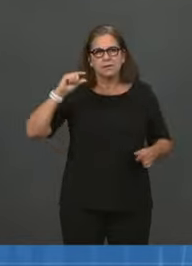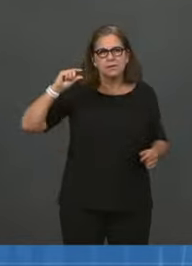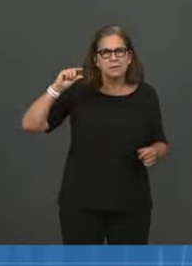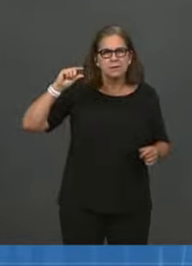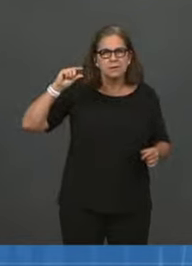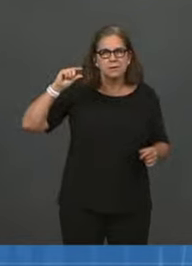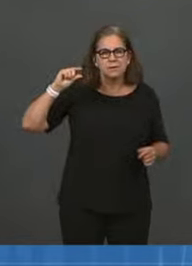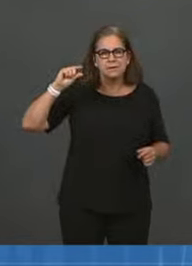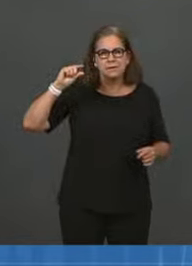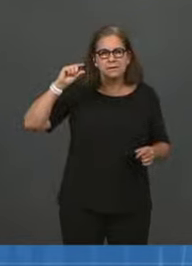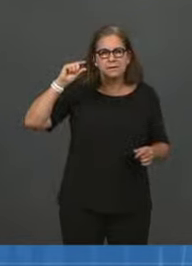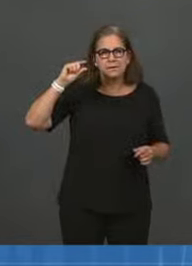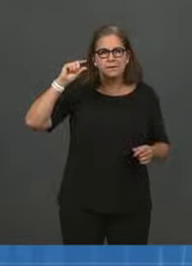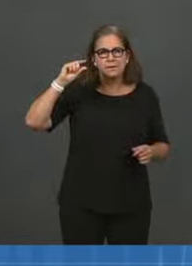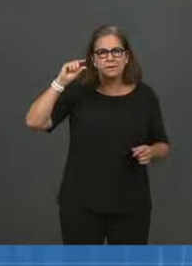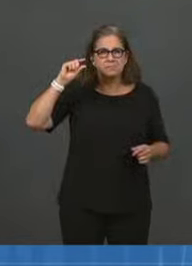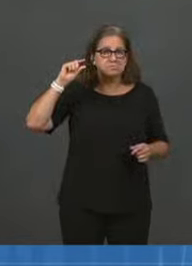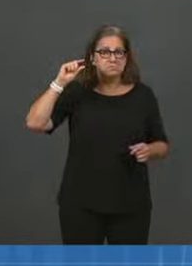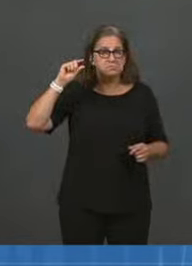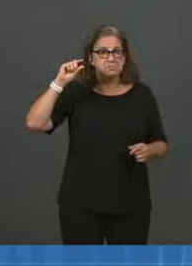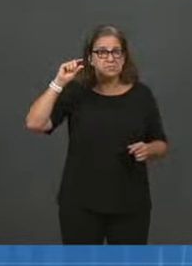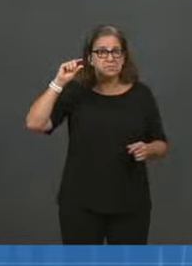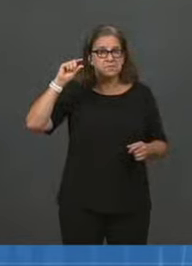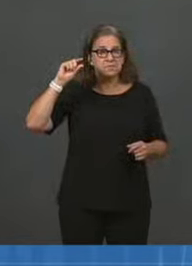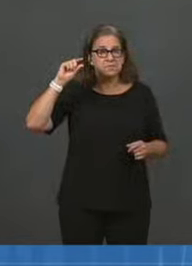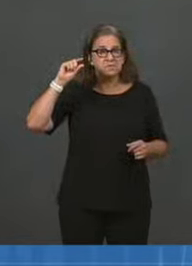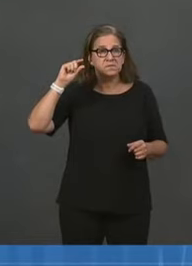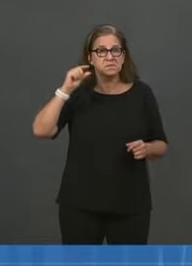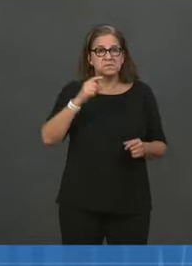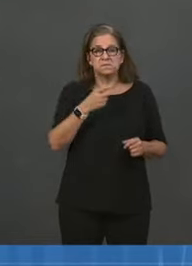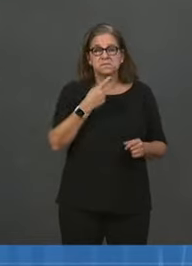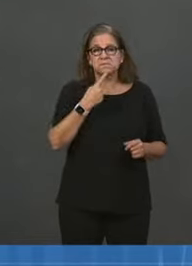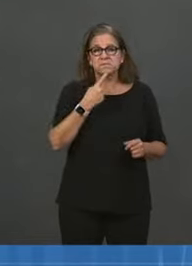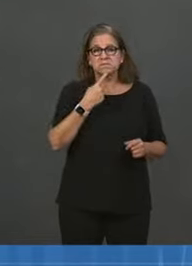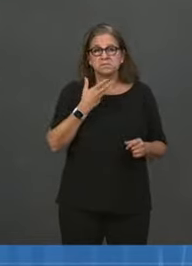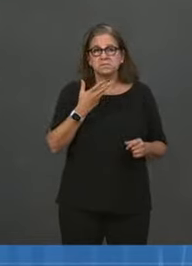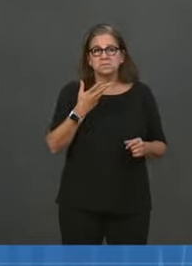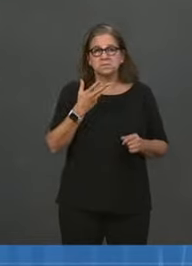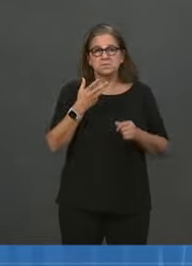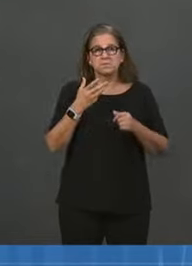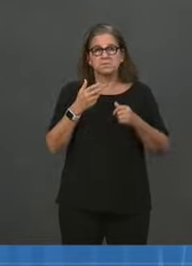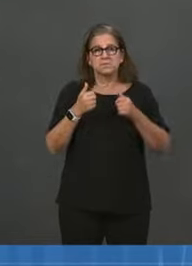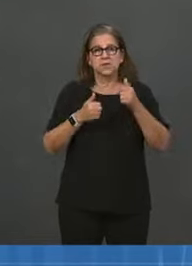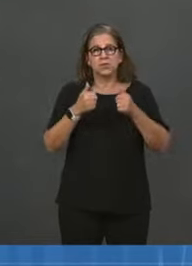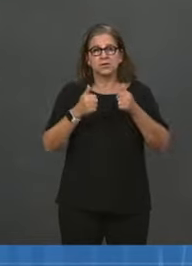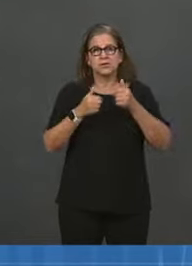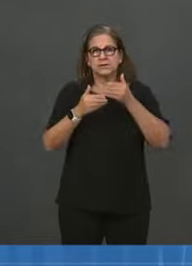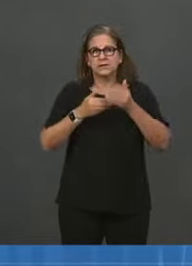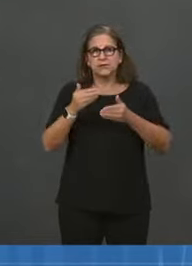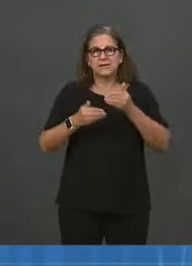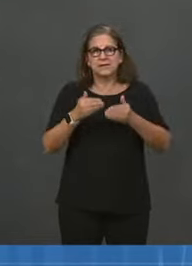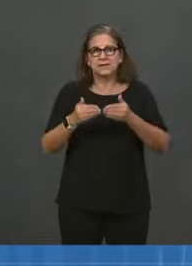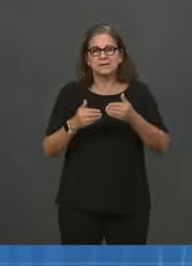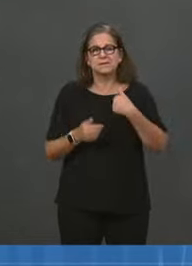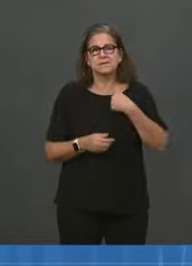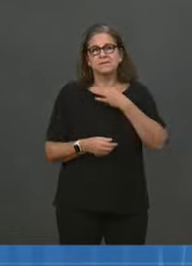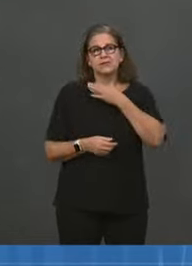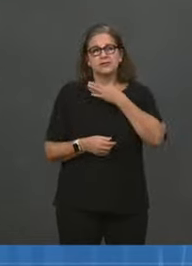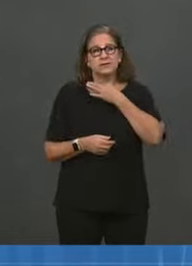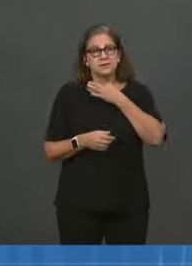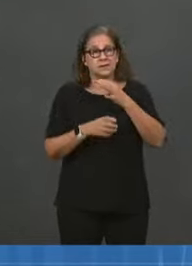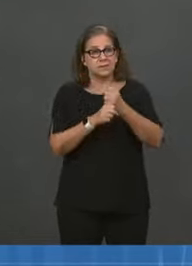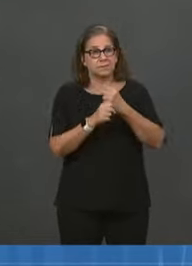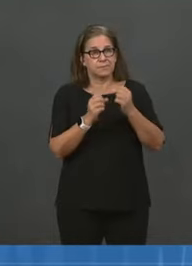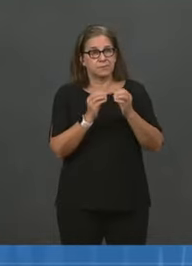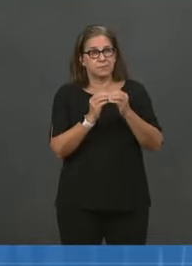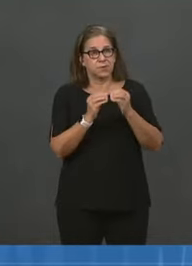preference on the series. And, you know, if more data become available, might there be a recommendation to do J&J